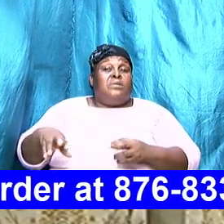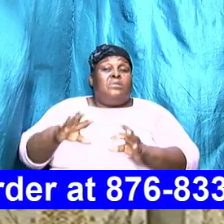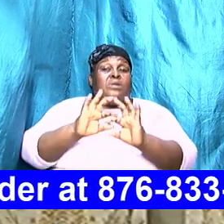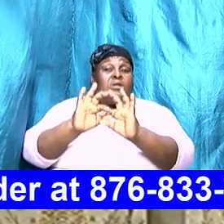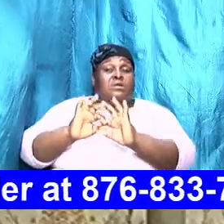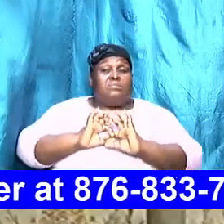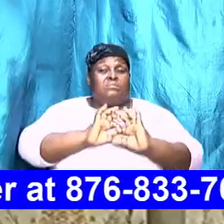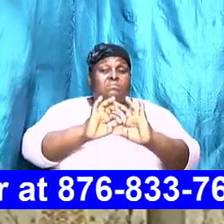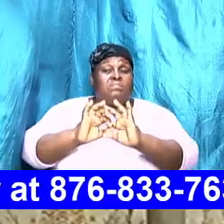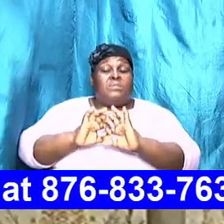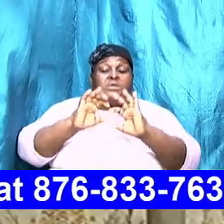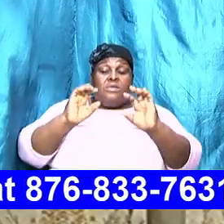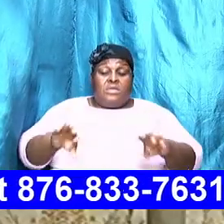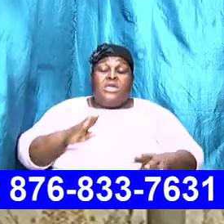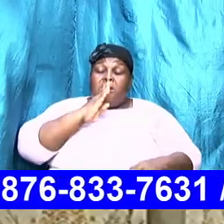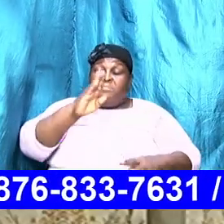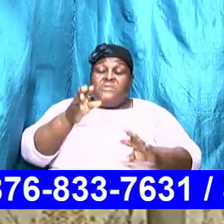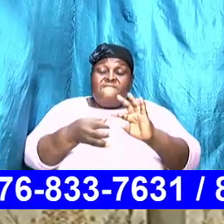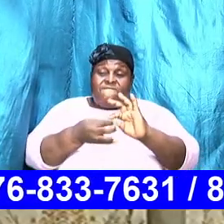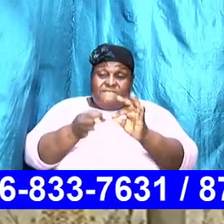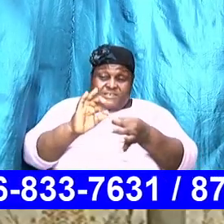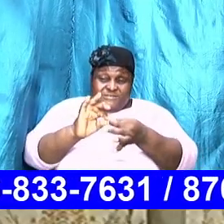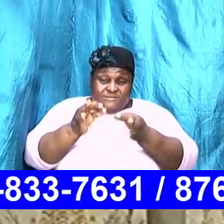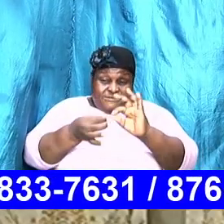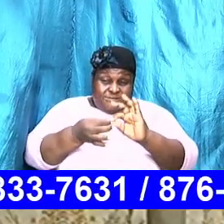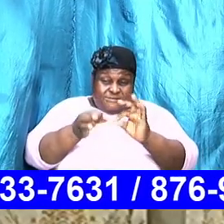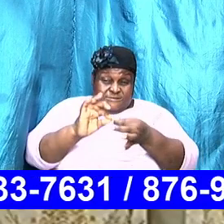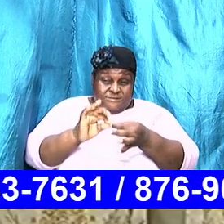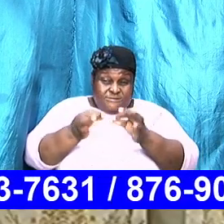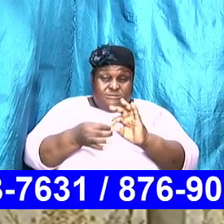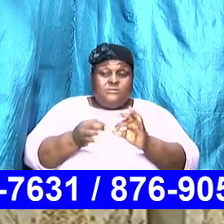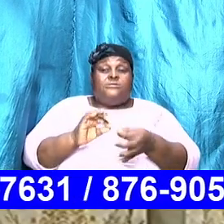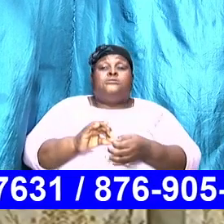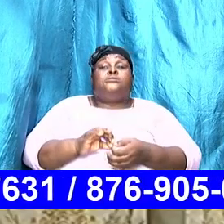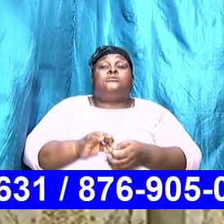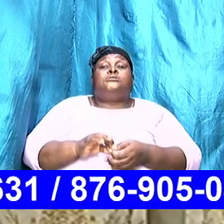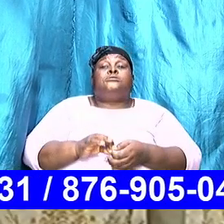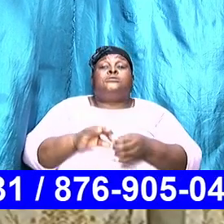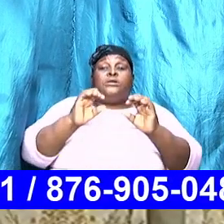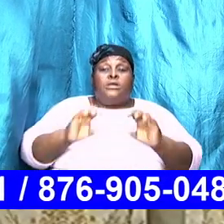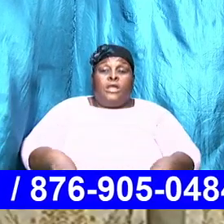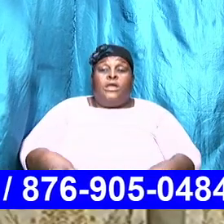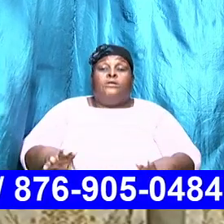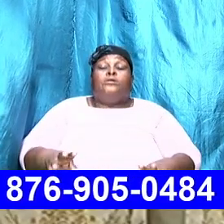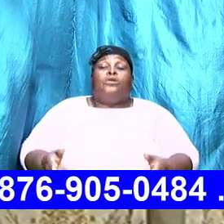It can be adjusted. It can get together.